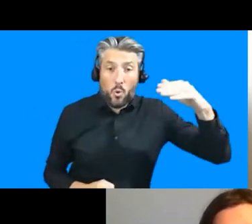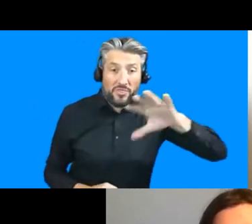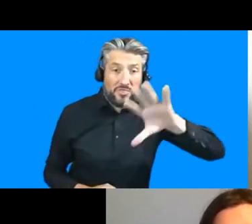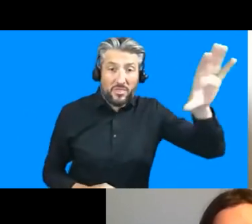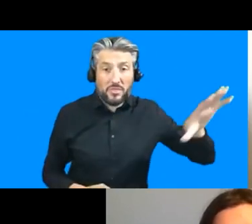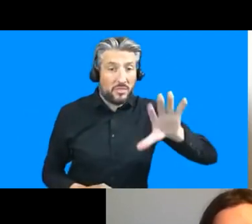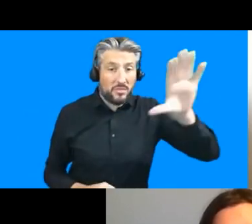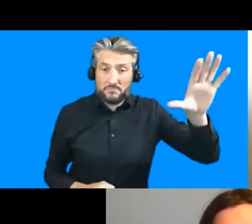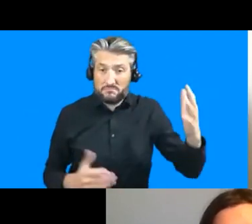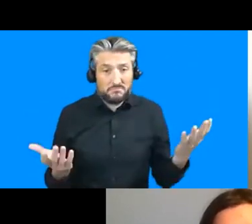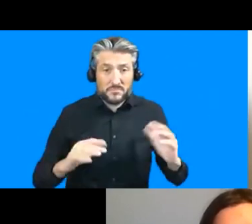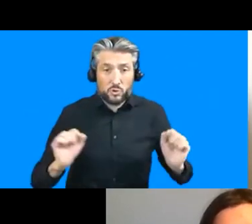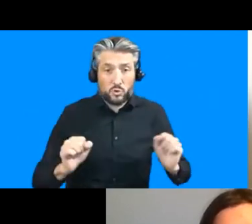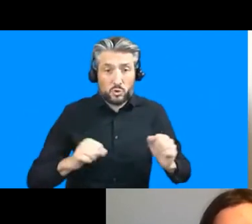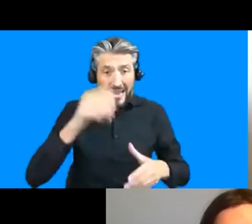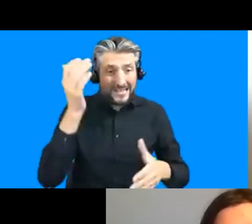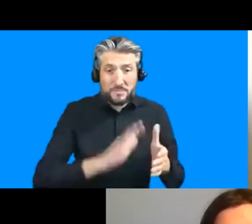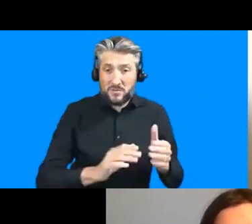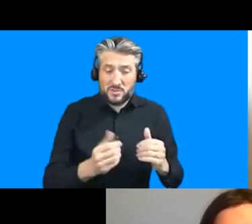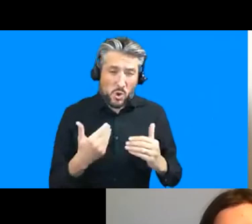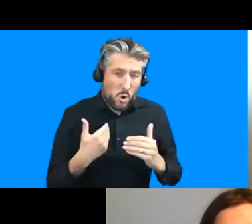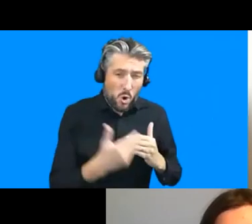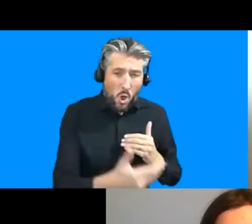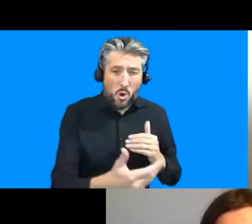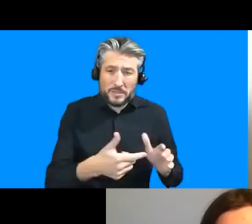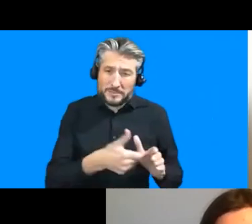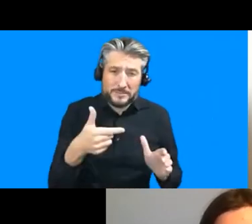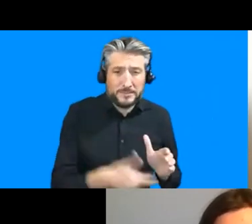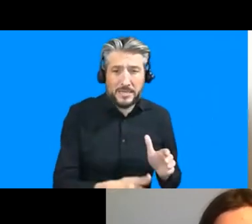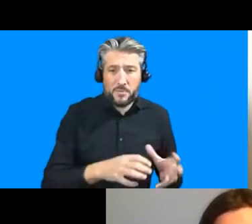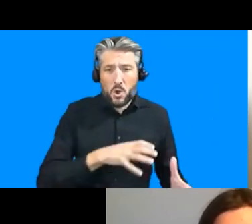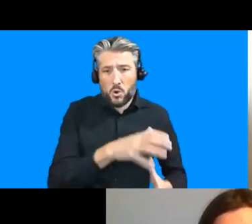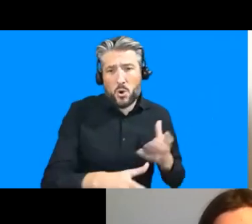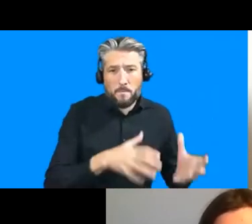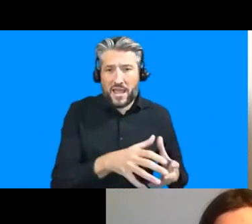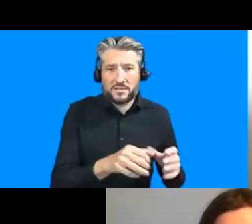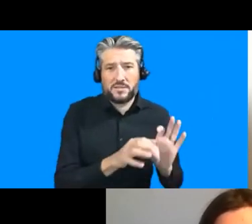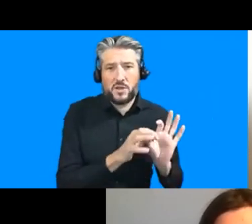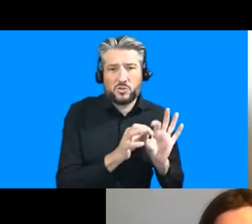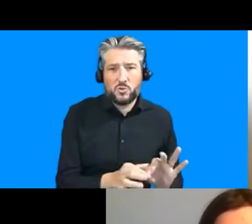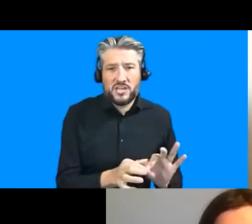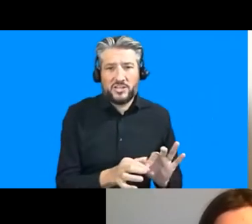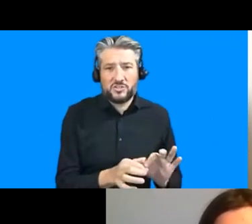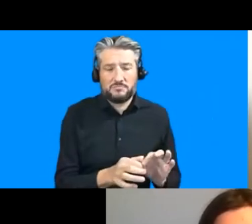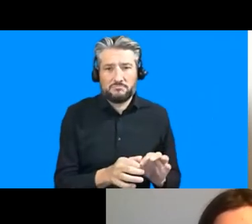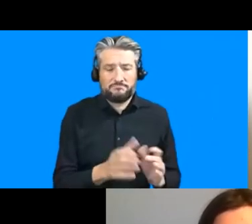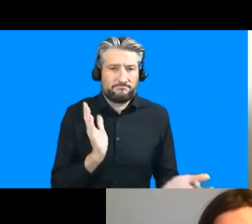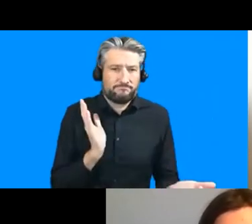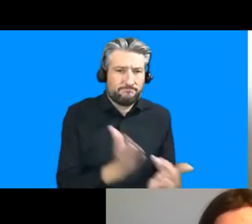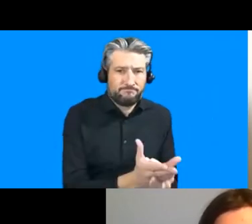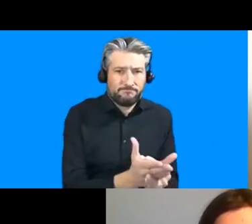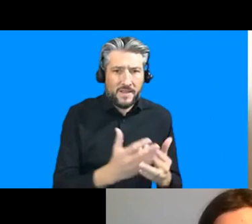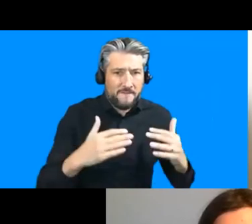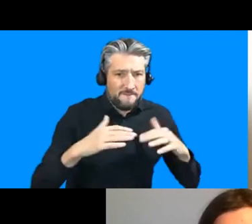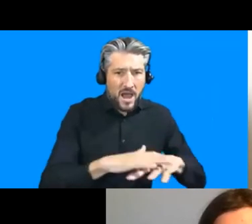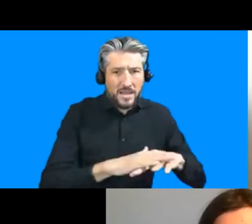deeper and more complex associations with the type of violent interactions that have occurred in southern